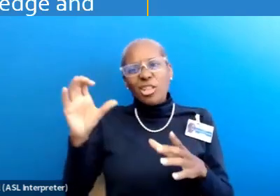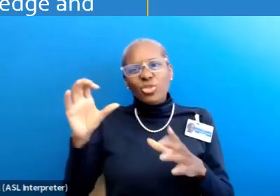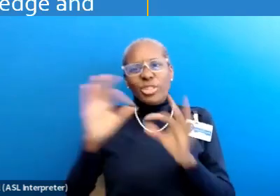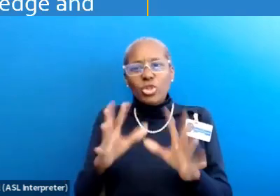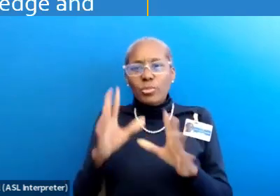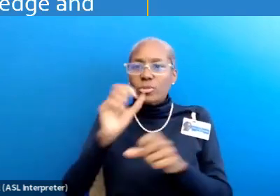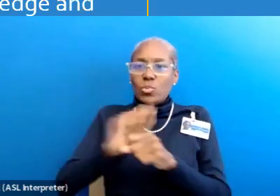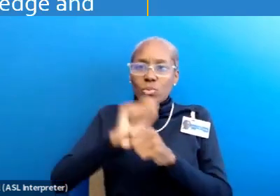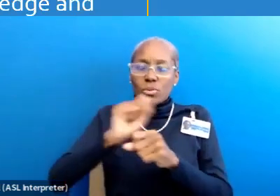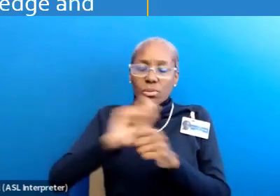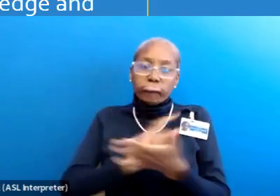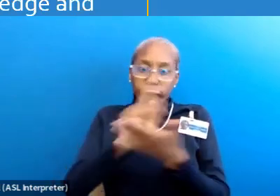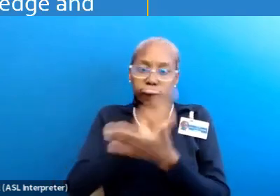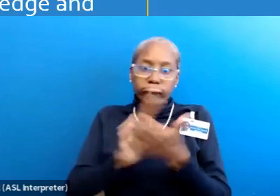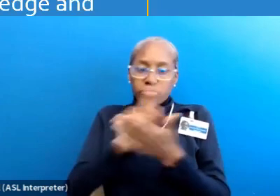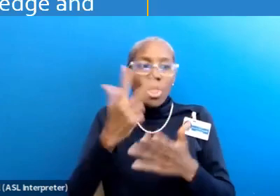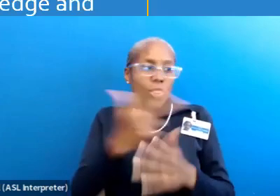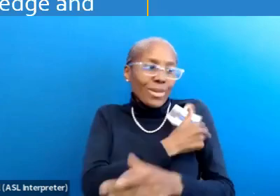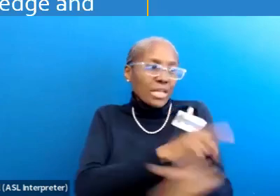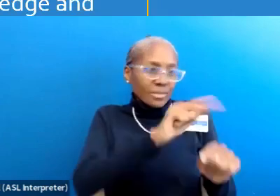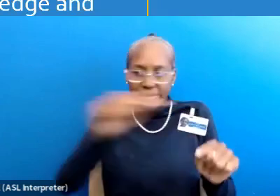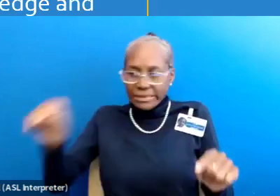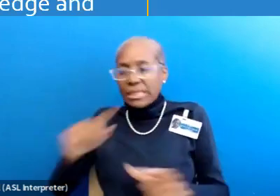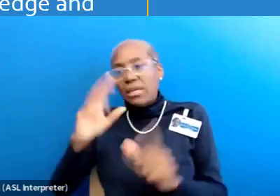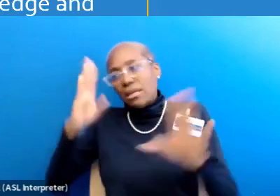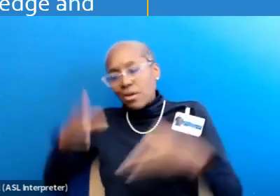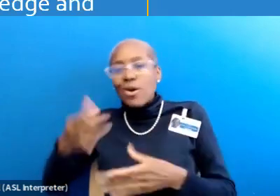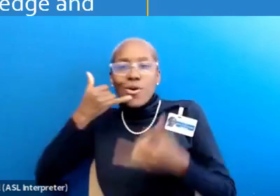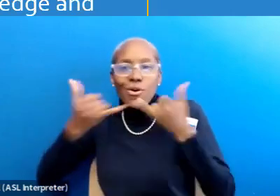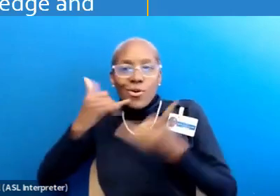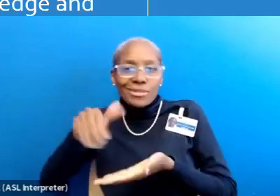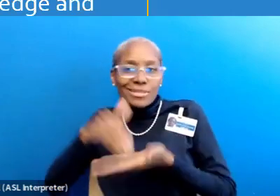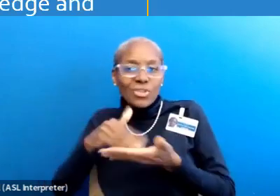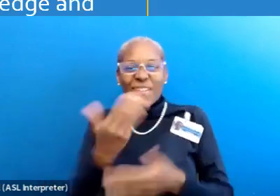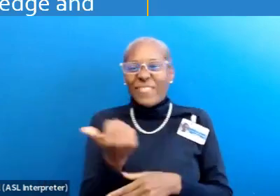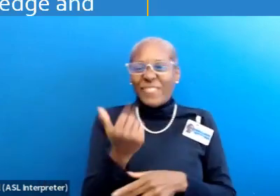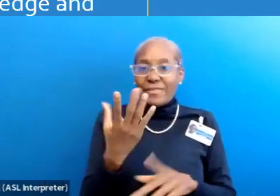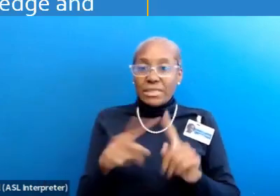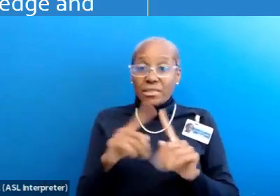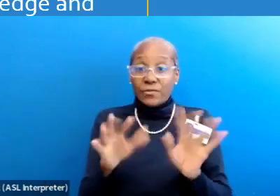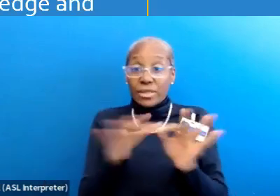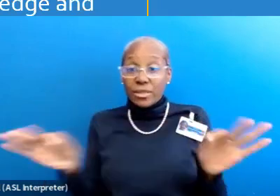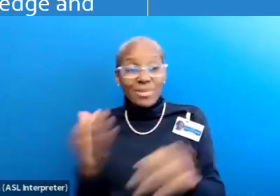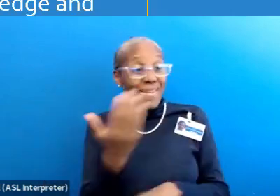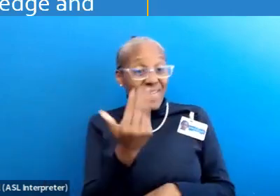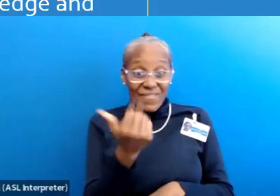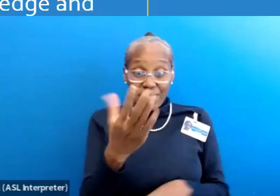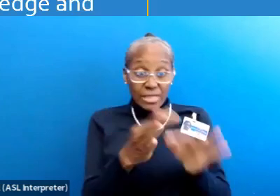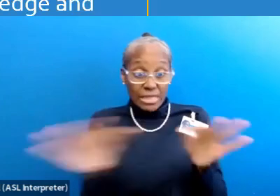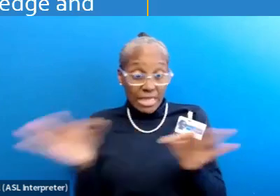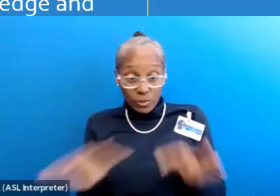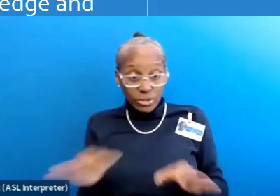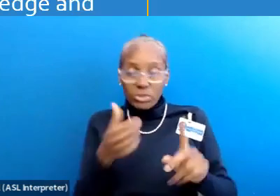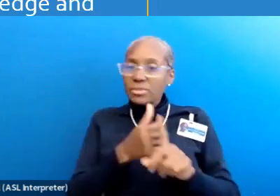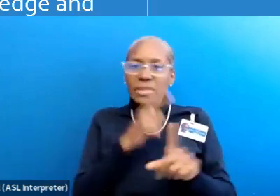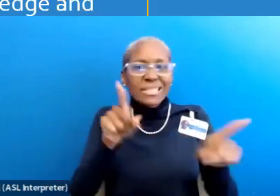the clock in three hospitals and a dedicated call center in 15 languages. Now, those 15 languages didn't all